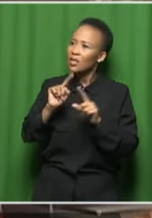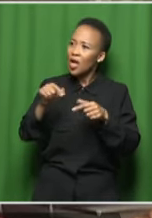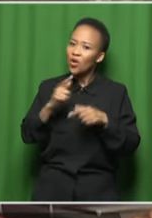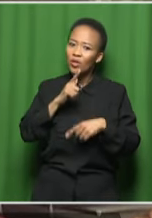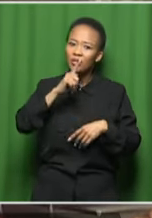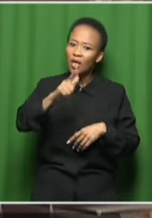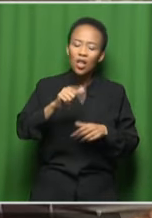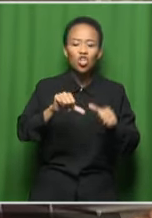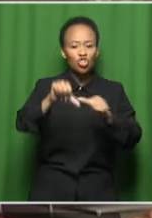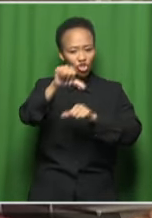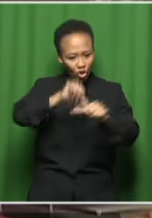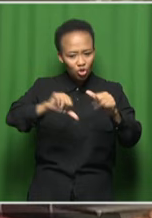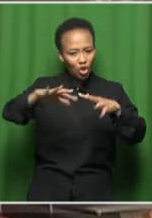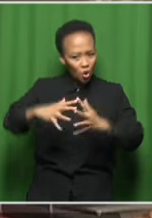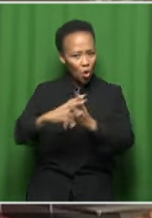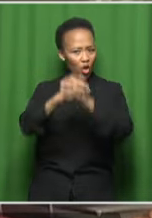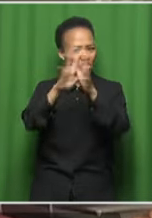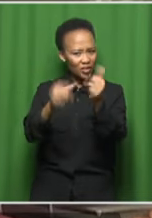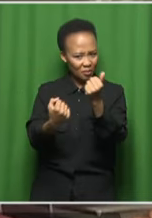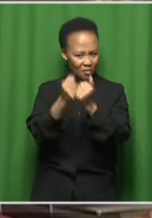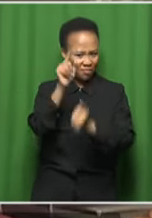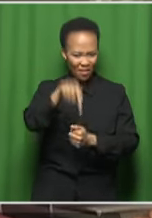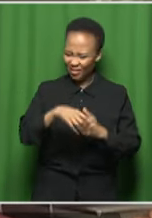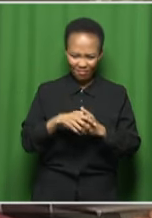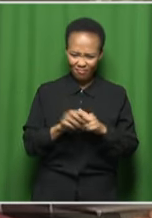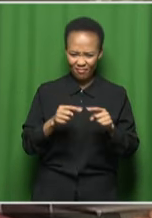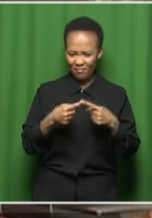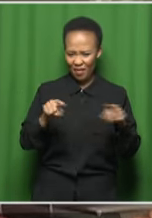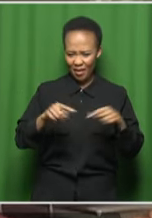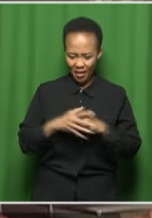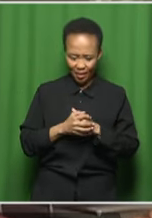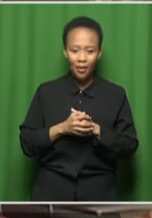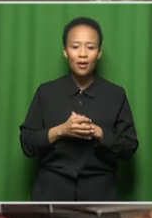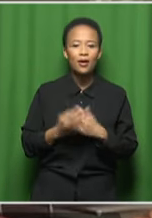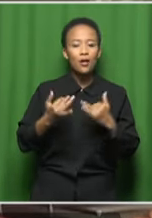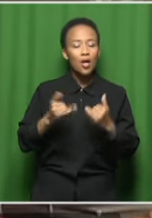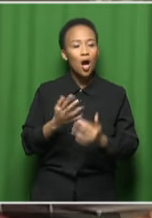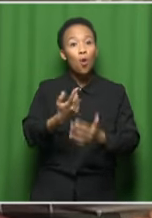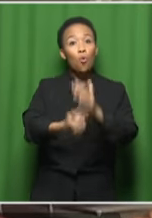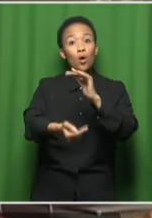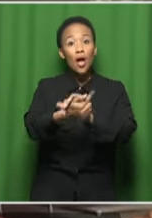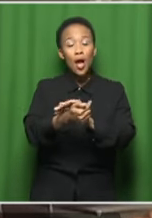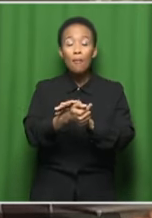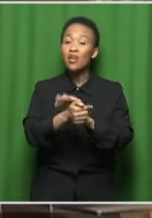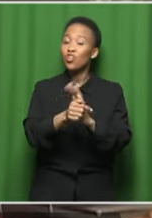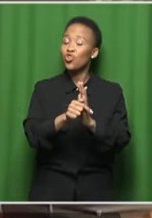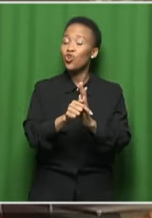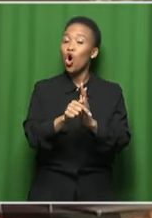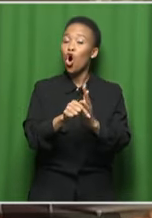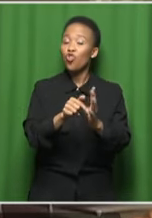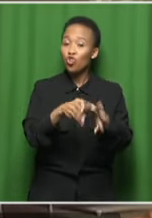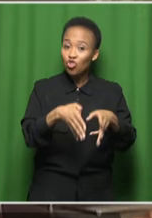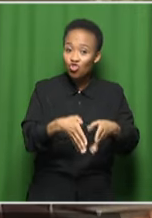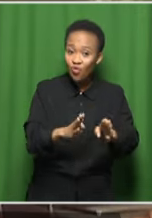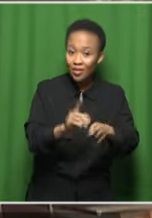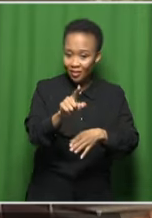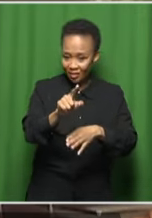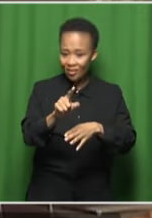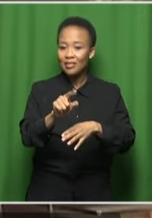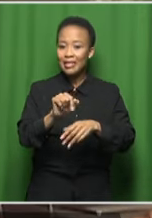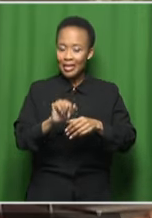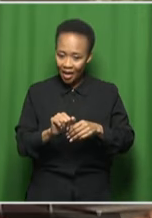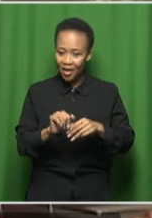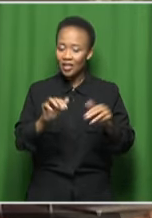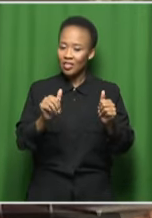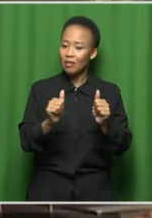social cohesion. Absolutely. When the last thing we have happening on the streets is cohesion and creative arts,